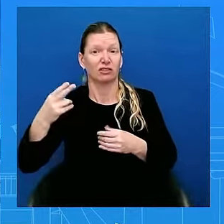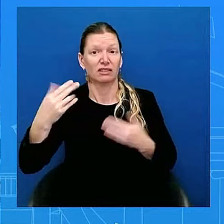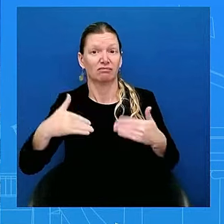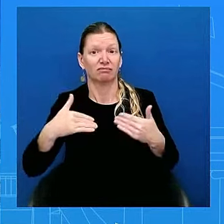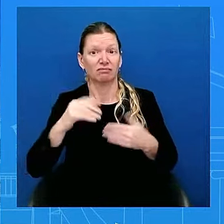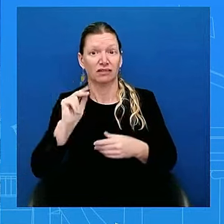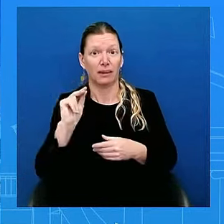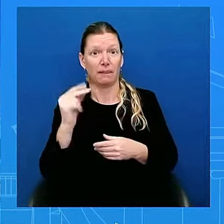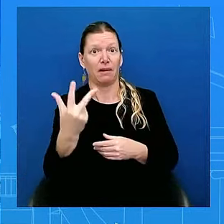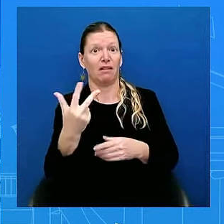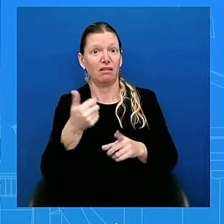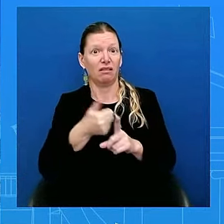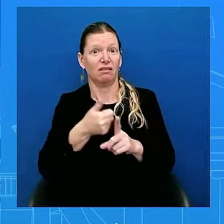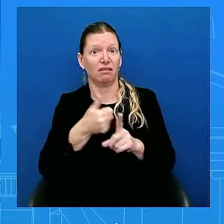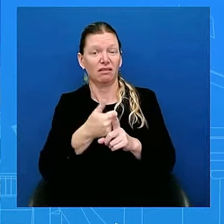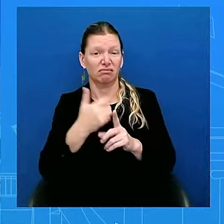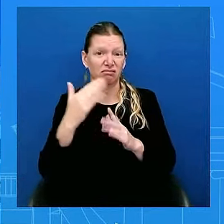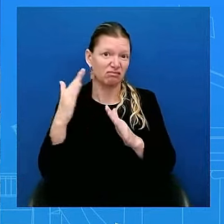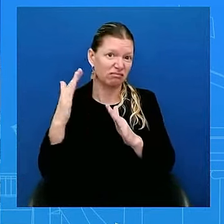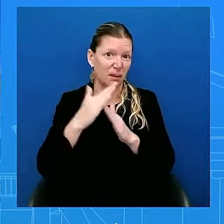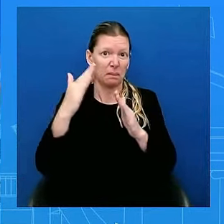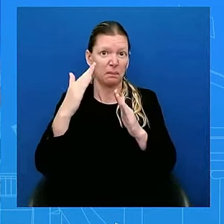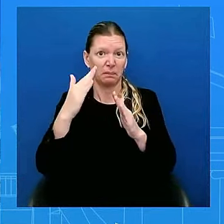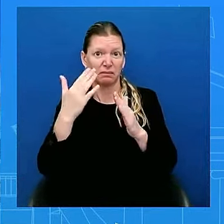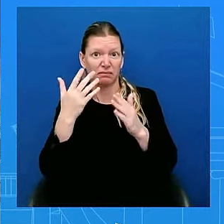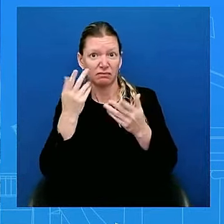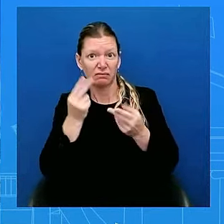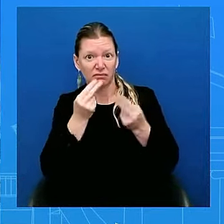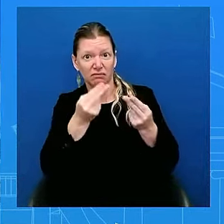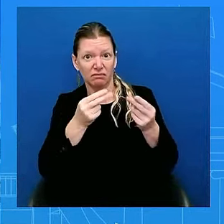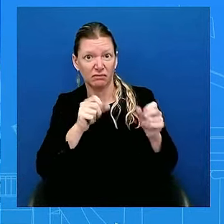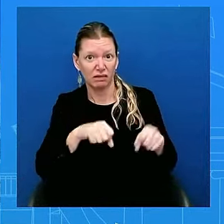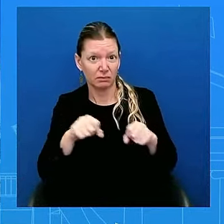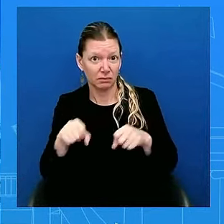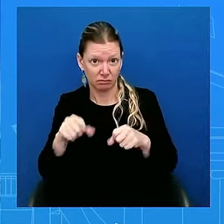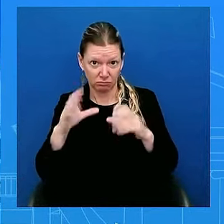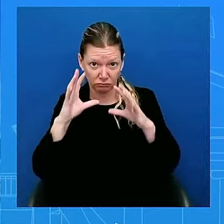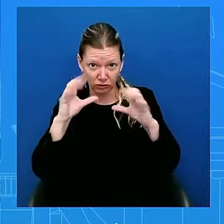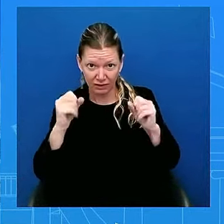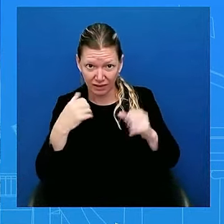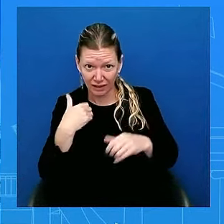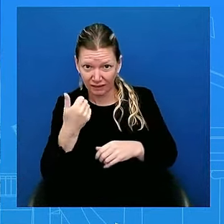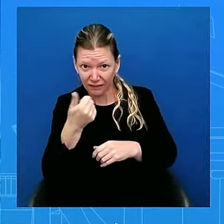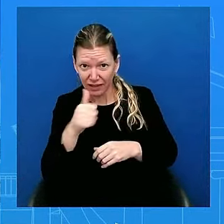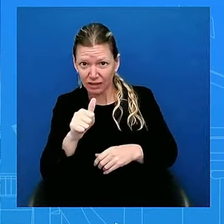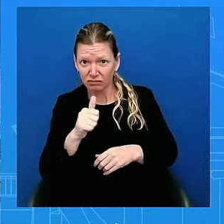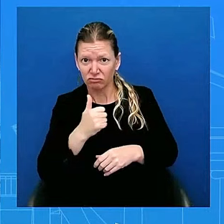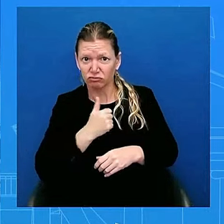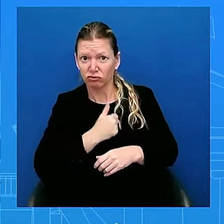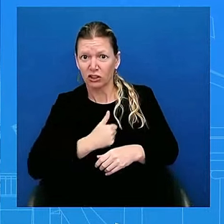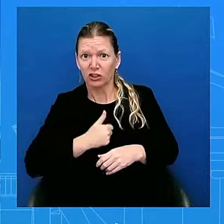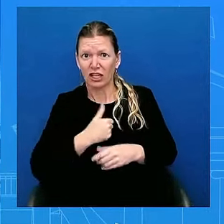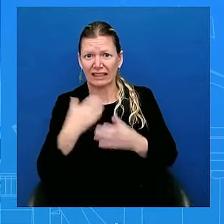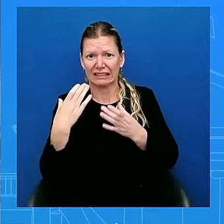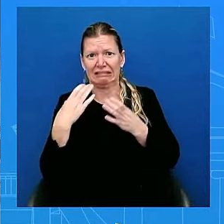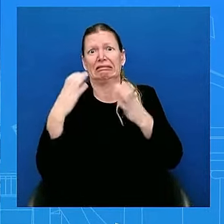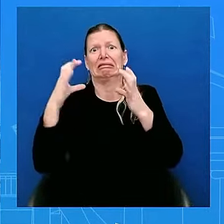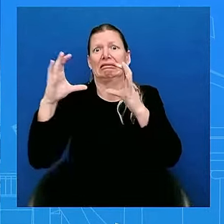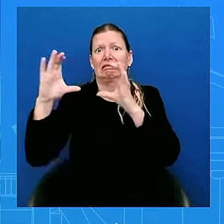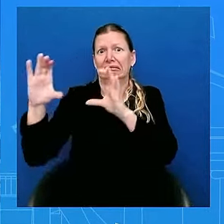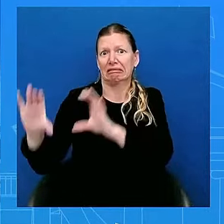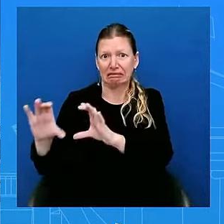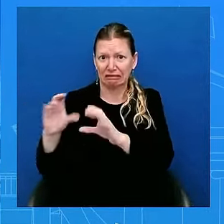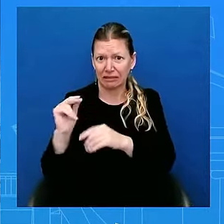any regrets about the way that he handed this enormous responsibility off in such an unusual,